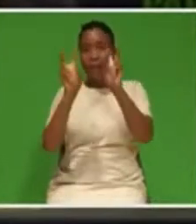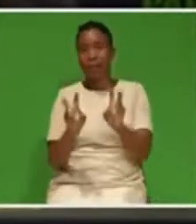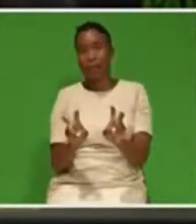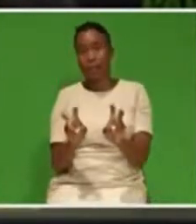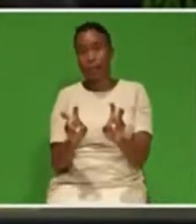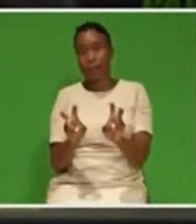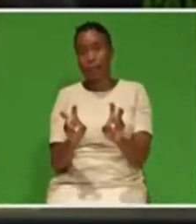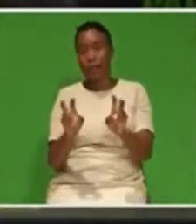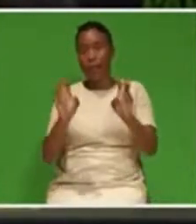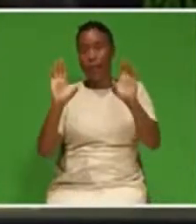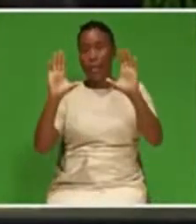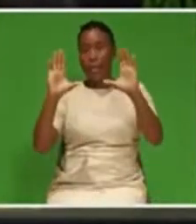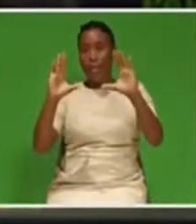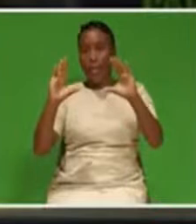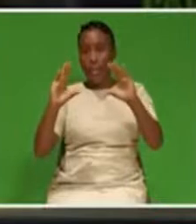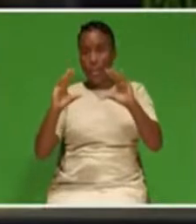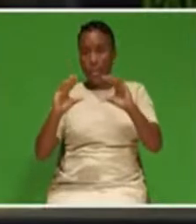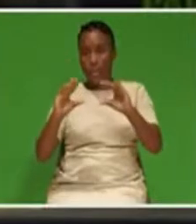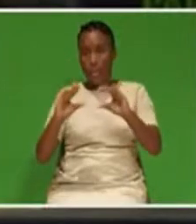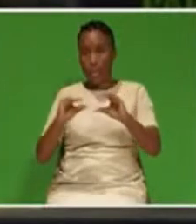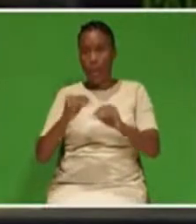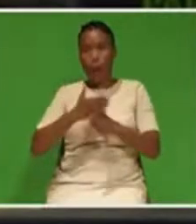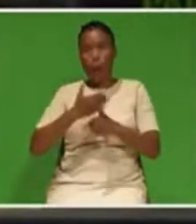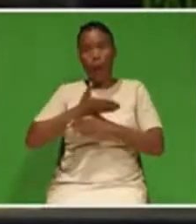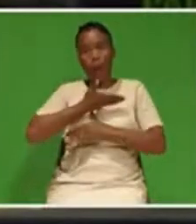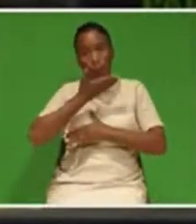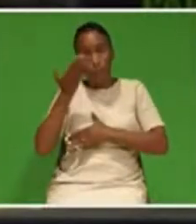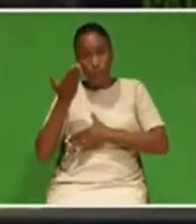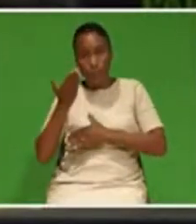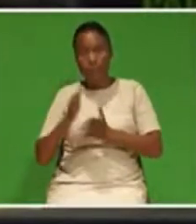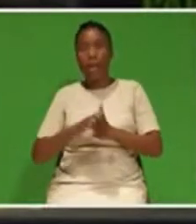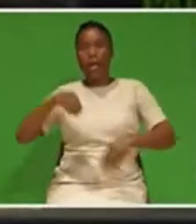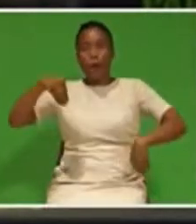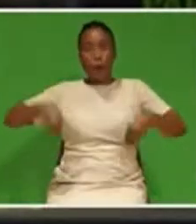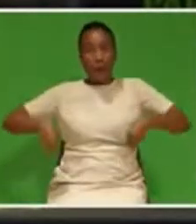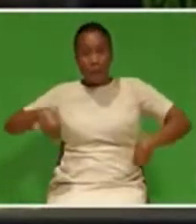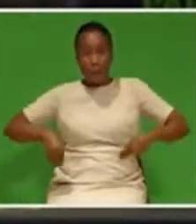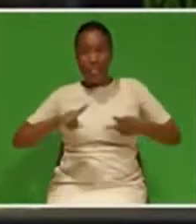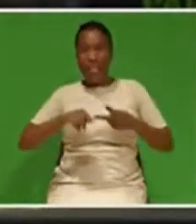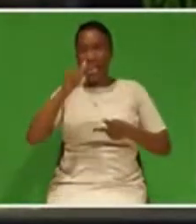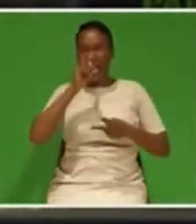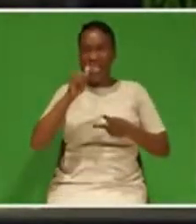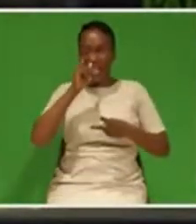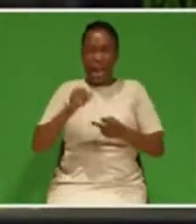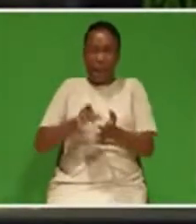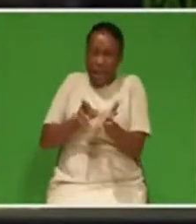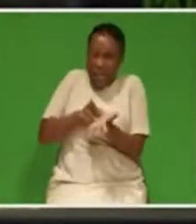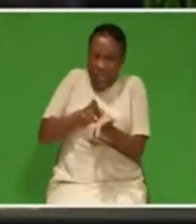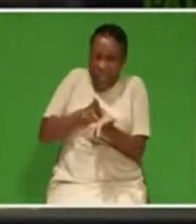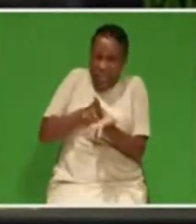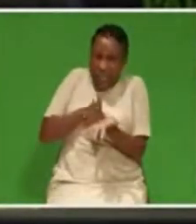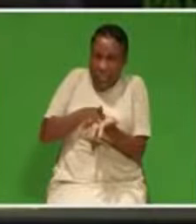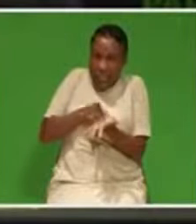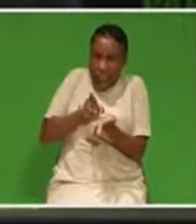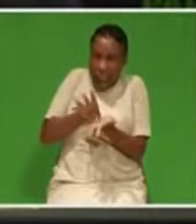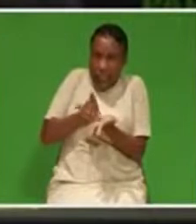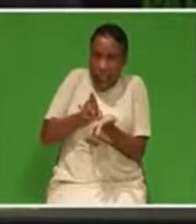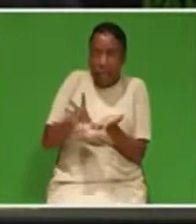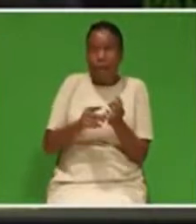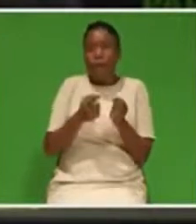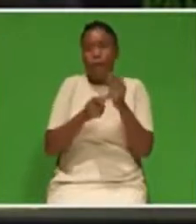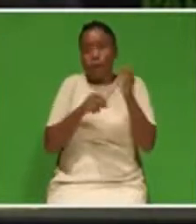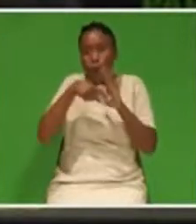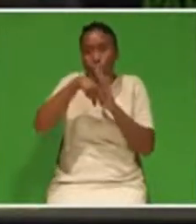unemployment, and to root out corruption and crime. Yet, as we confront the